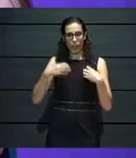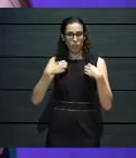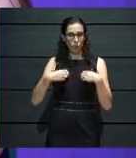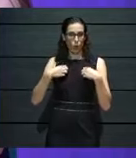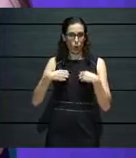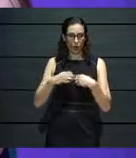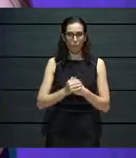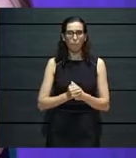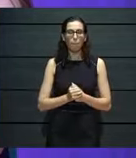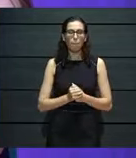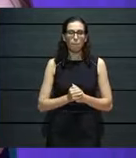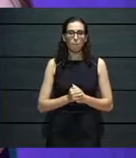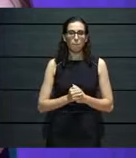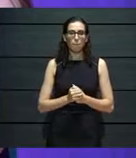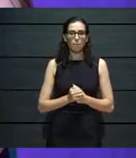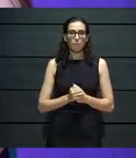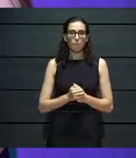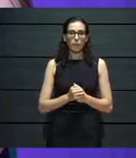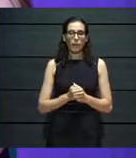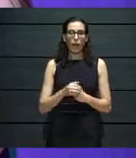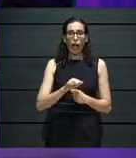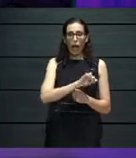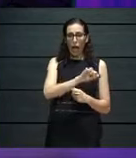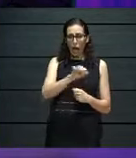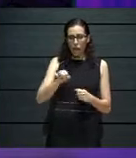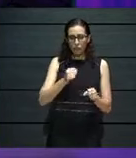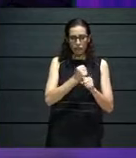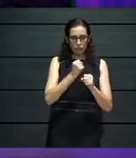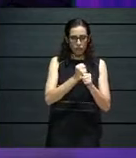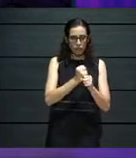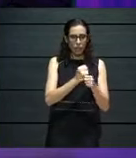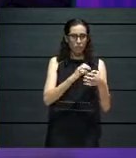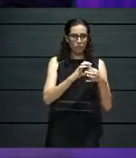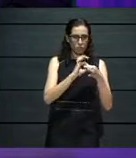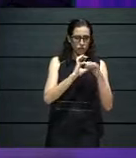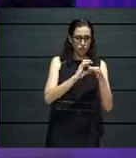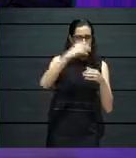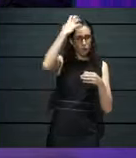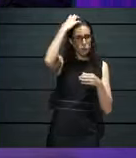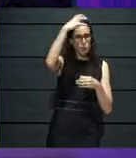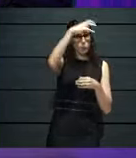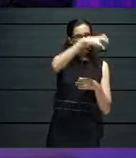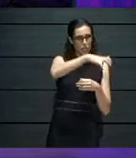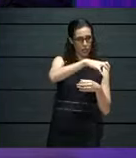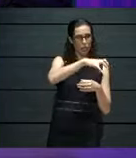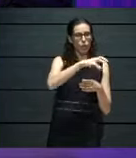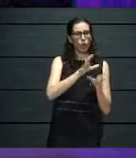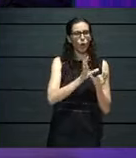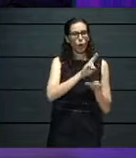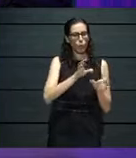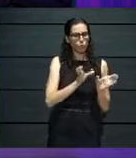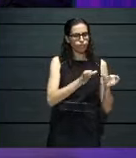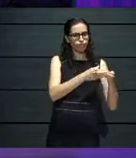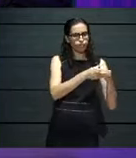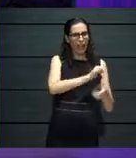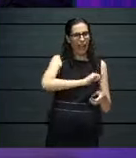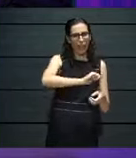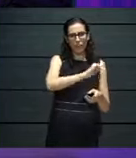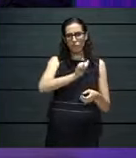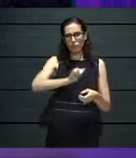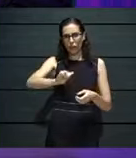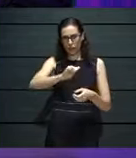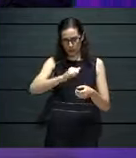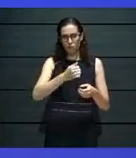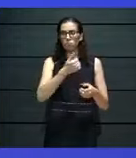I mention again, working with regions, working a lot with councils. That is important because that is your first step into actively